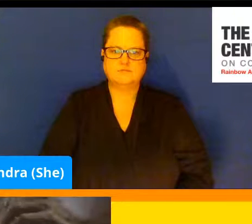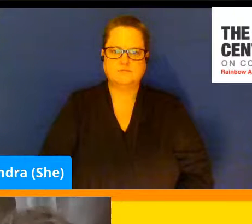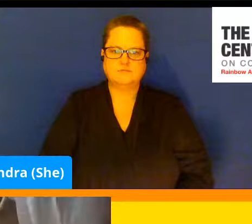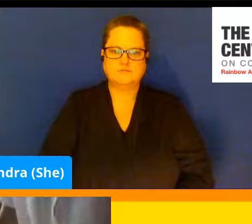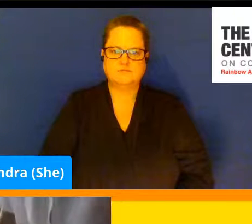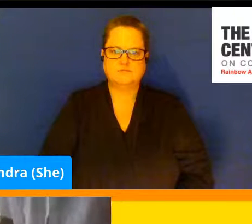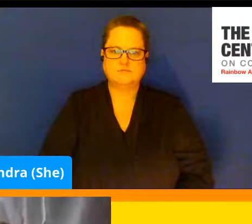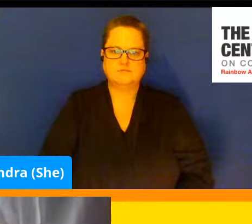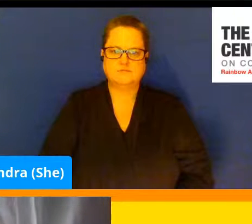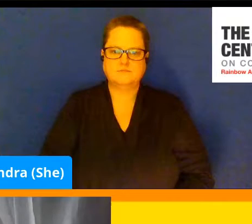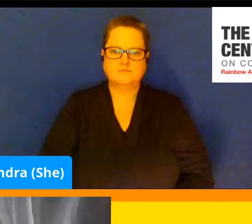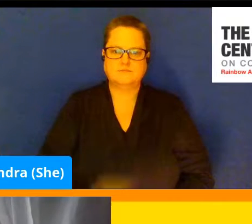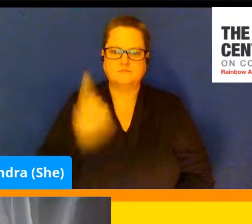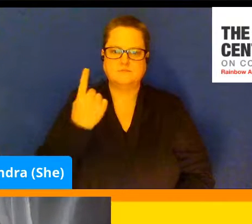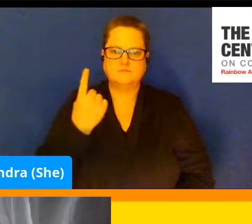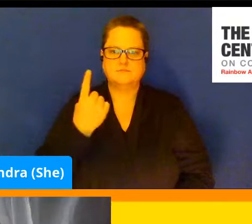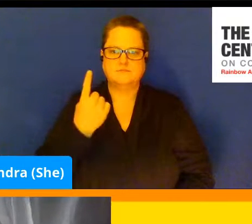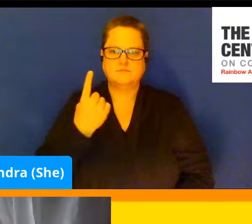Here's one.